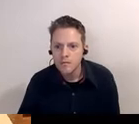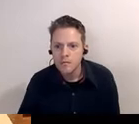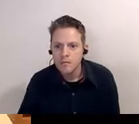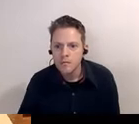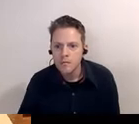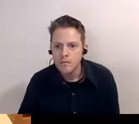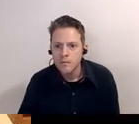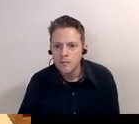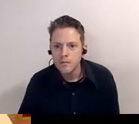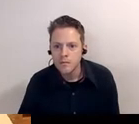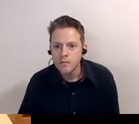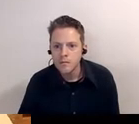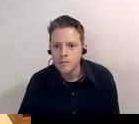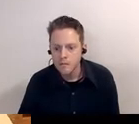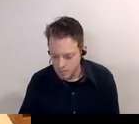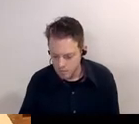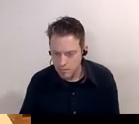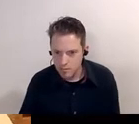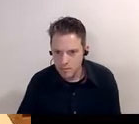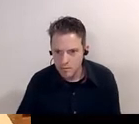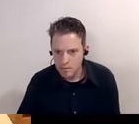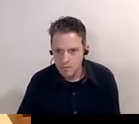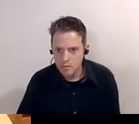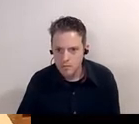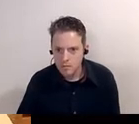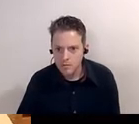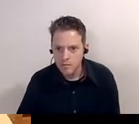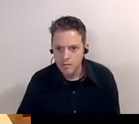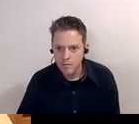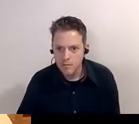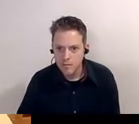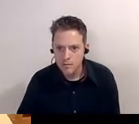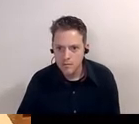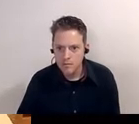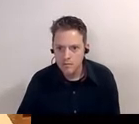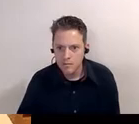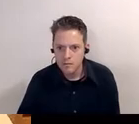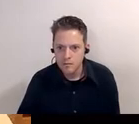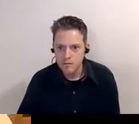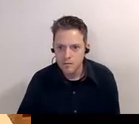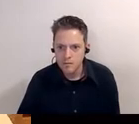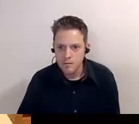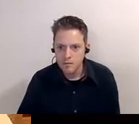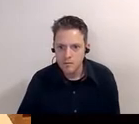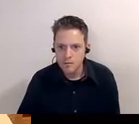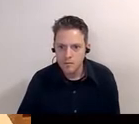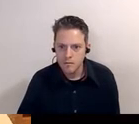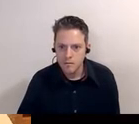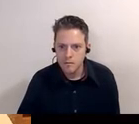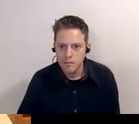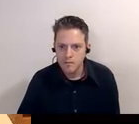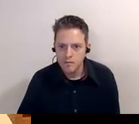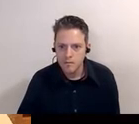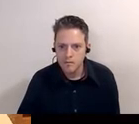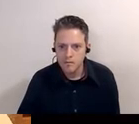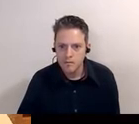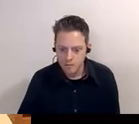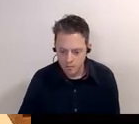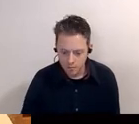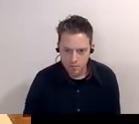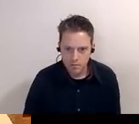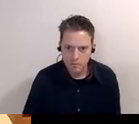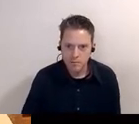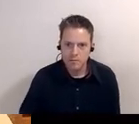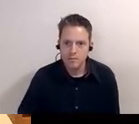of labor unions in durham was bringing in cigar cigar rollers from new york city which you eventually you know that built up to the